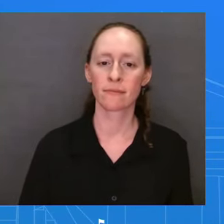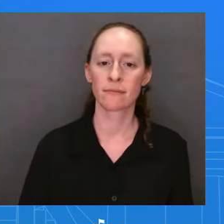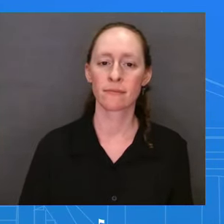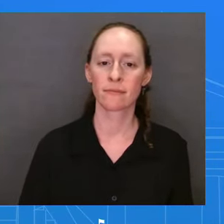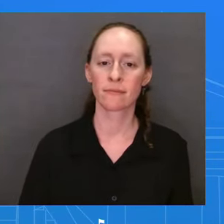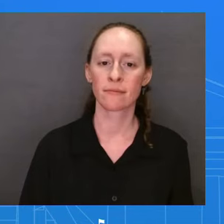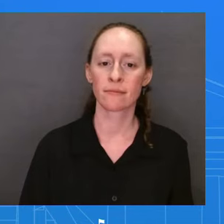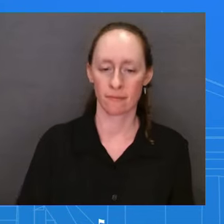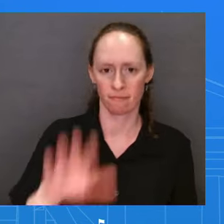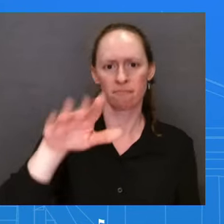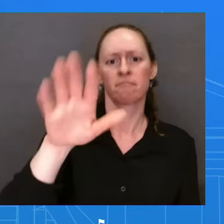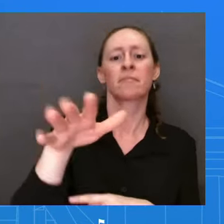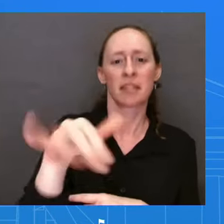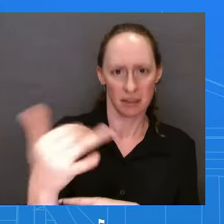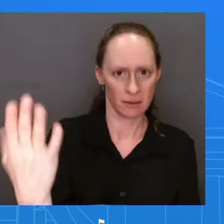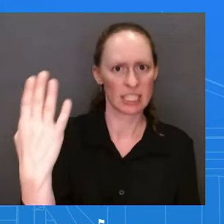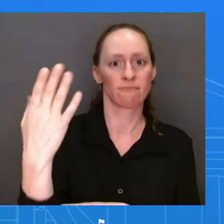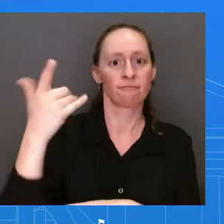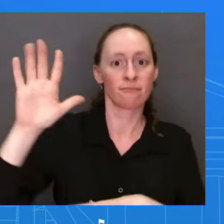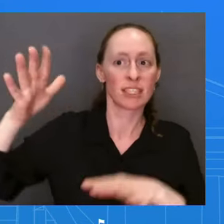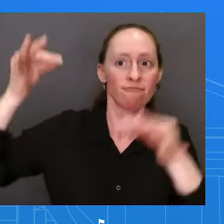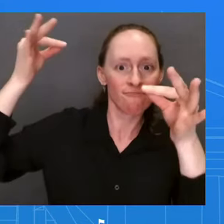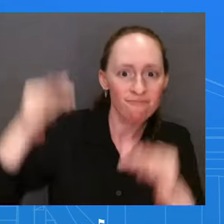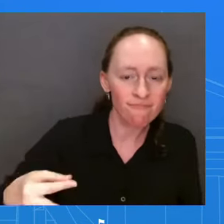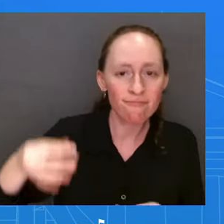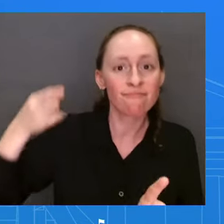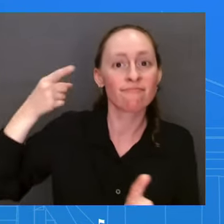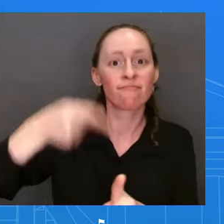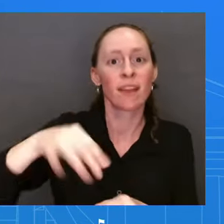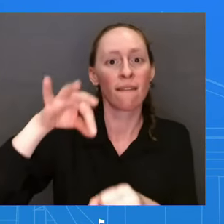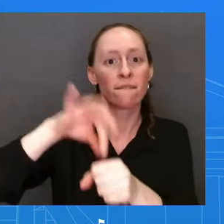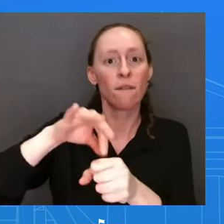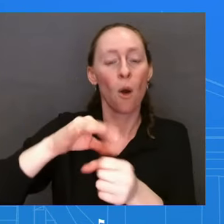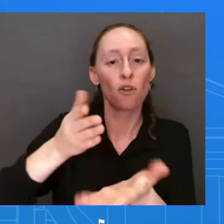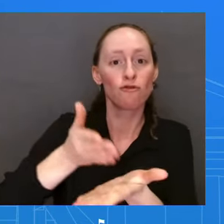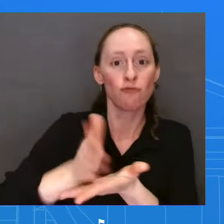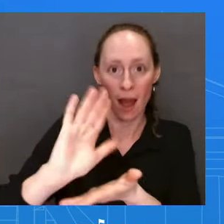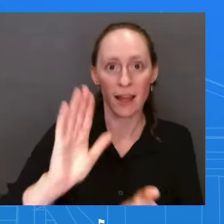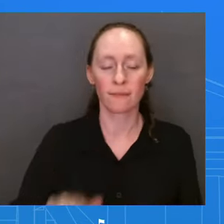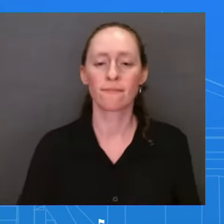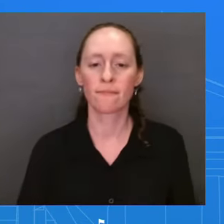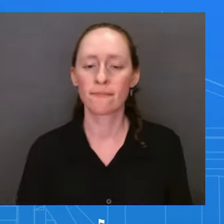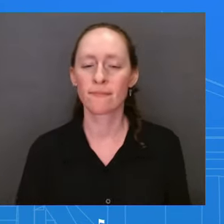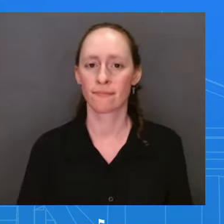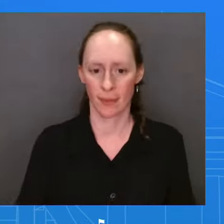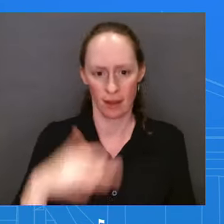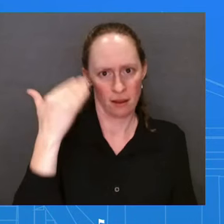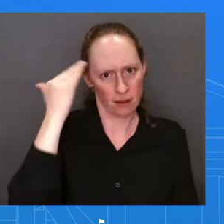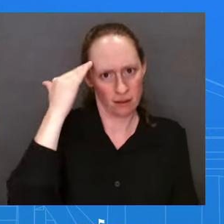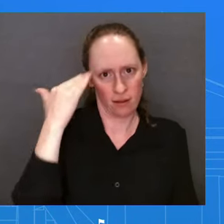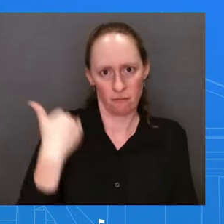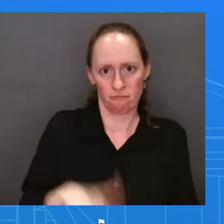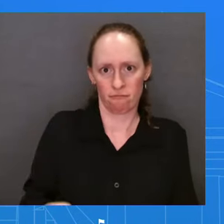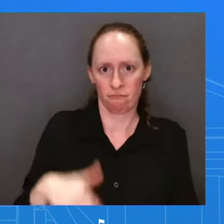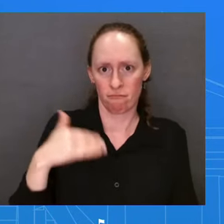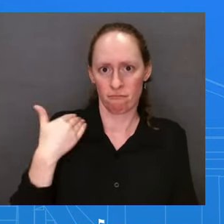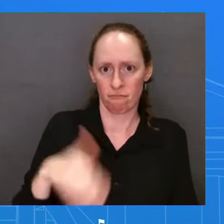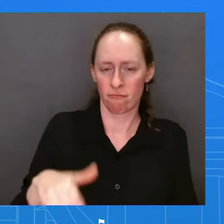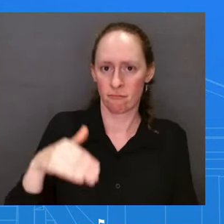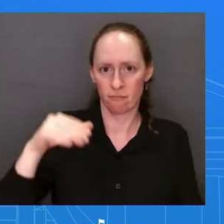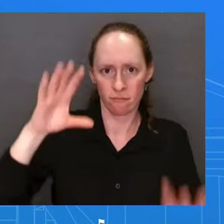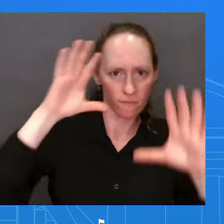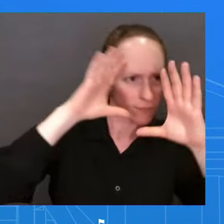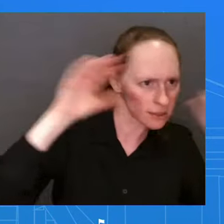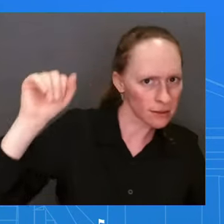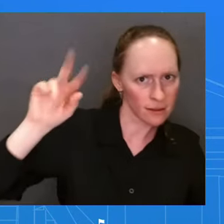know, this has been an enormous priority for the President and the Vice President since the day that they entered office to strengthen and shore